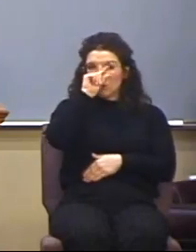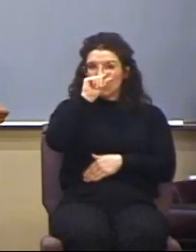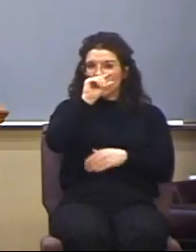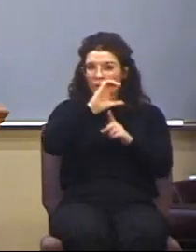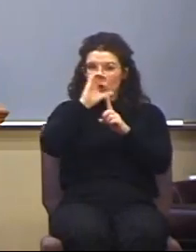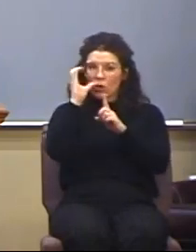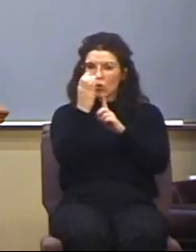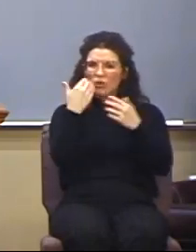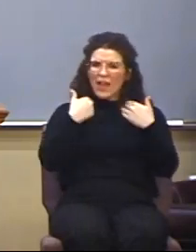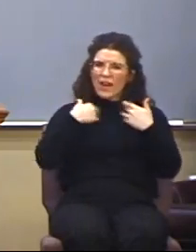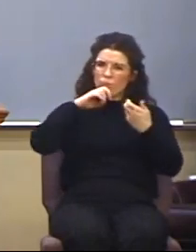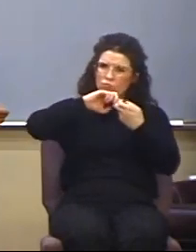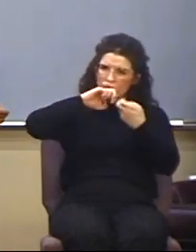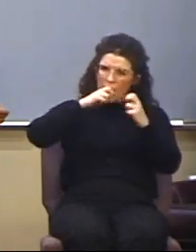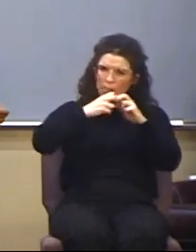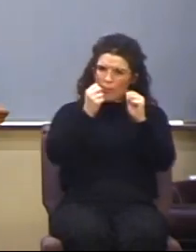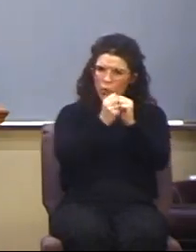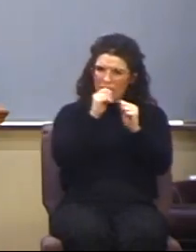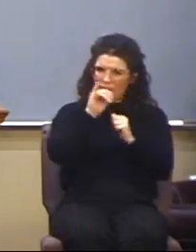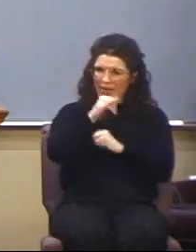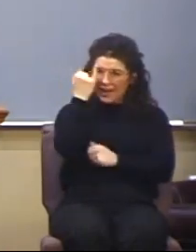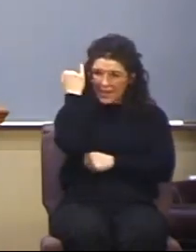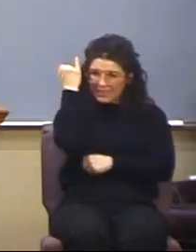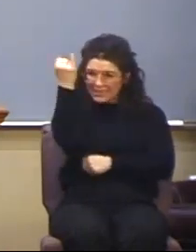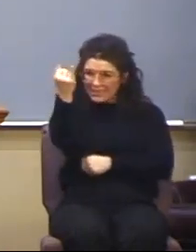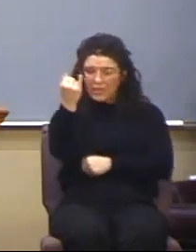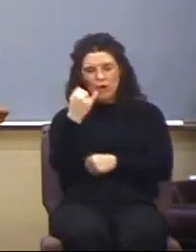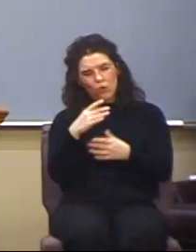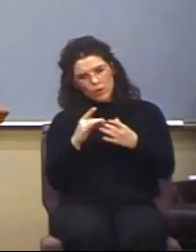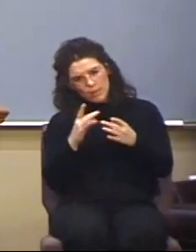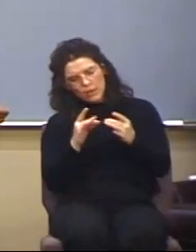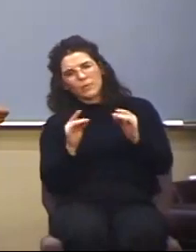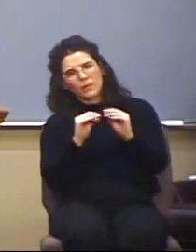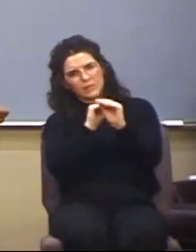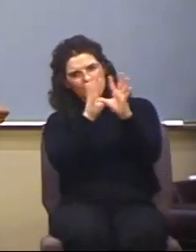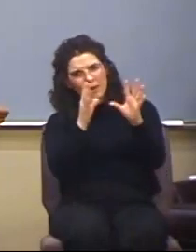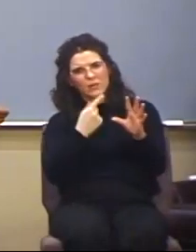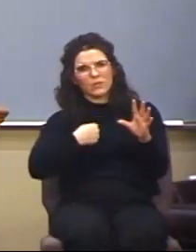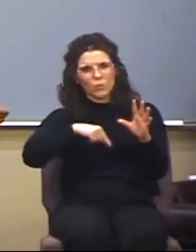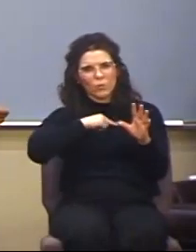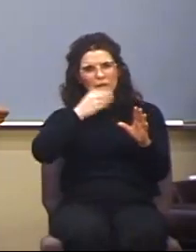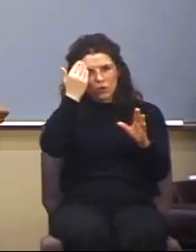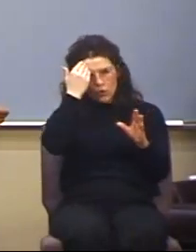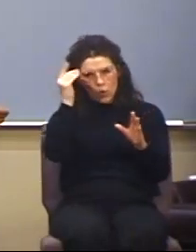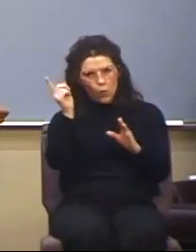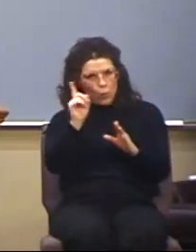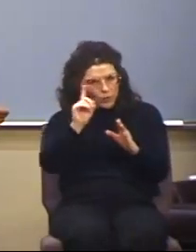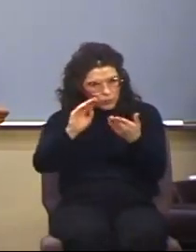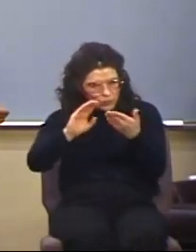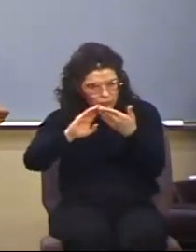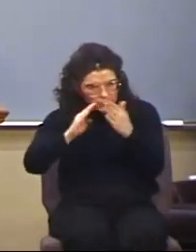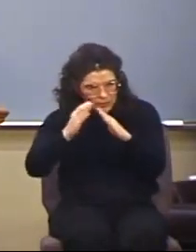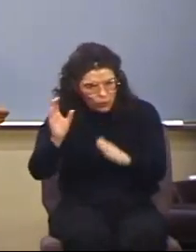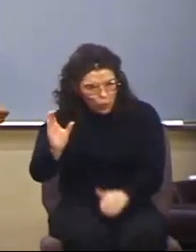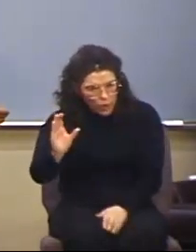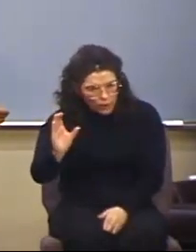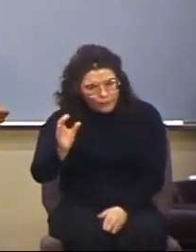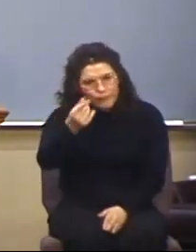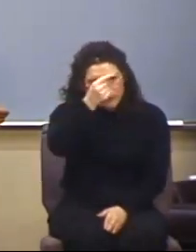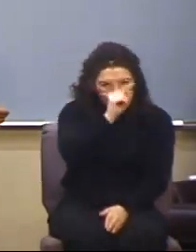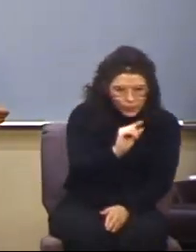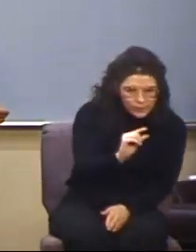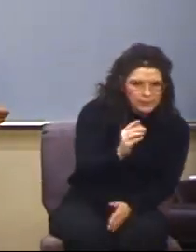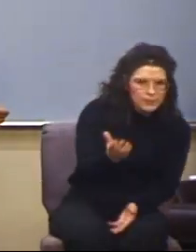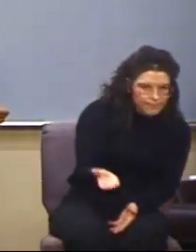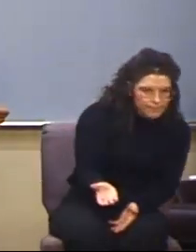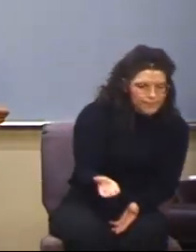they had a real problem with that. I only mention it because obviously we know where Corinth is. In Acts chapter 17,